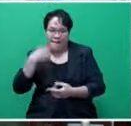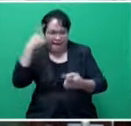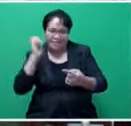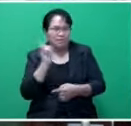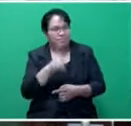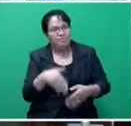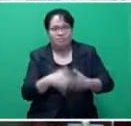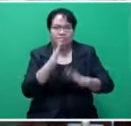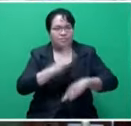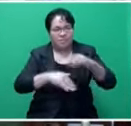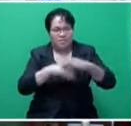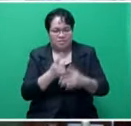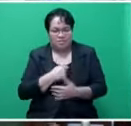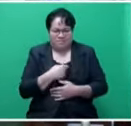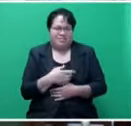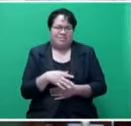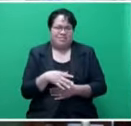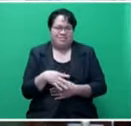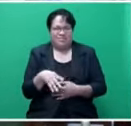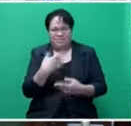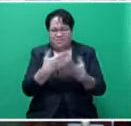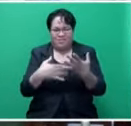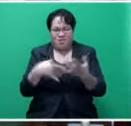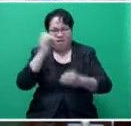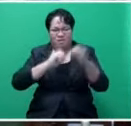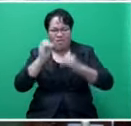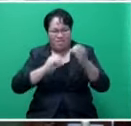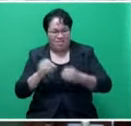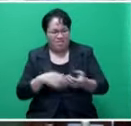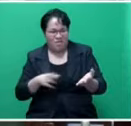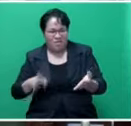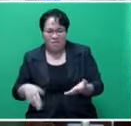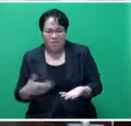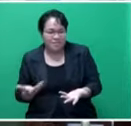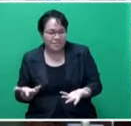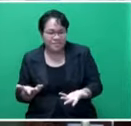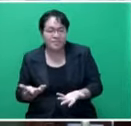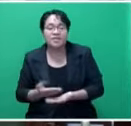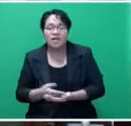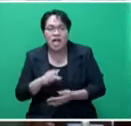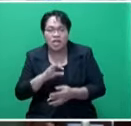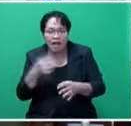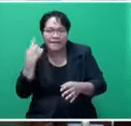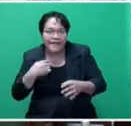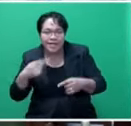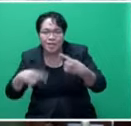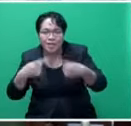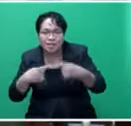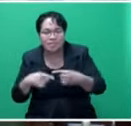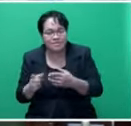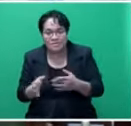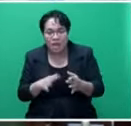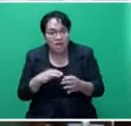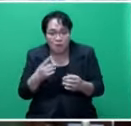anything so it's quite a superfluous observation on the part of the member it is not killing competition in fact